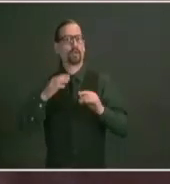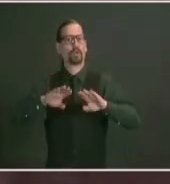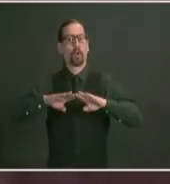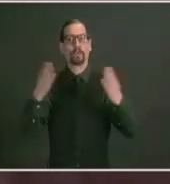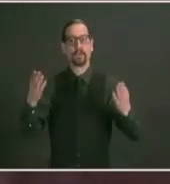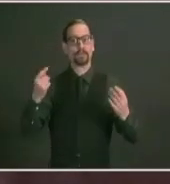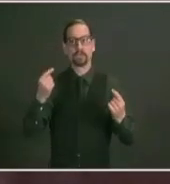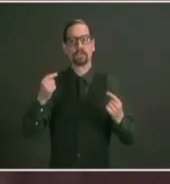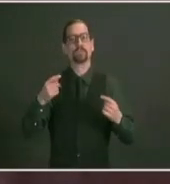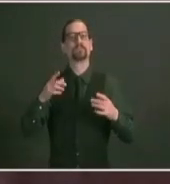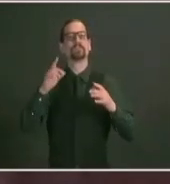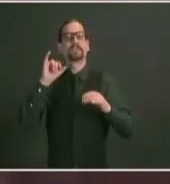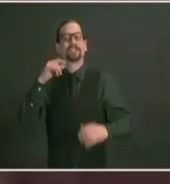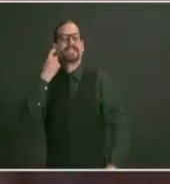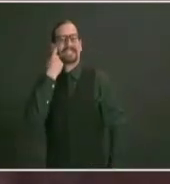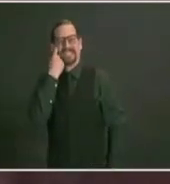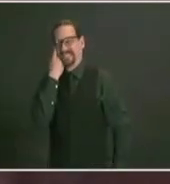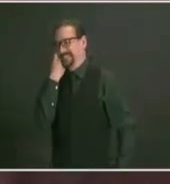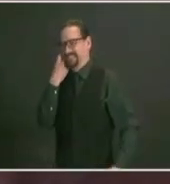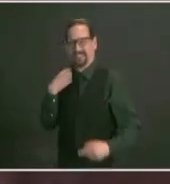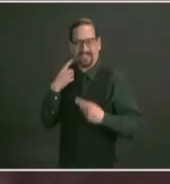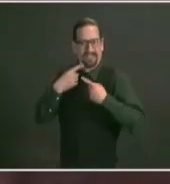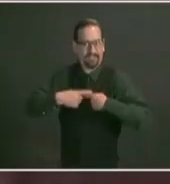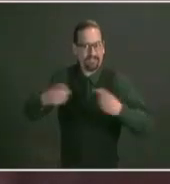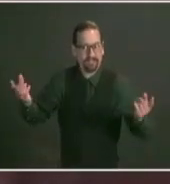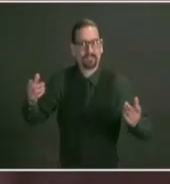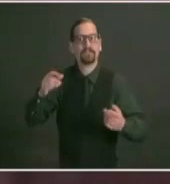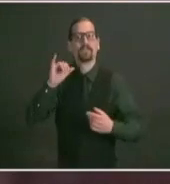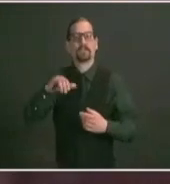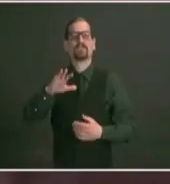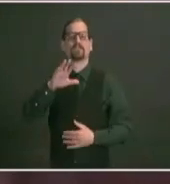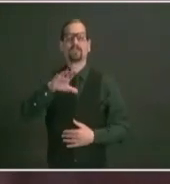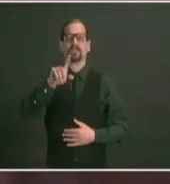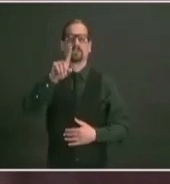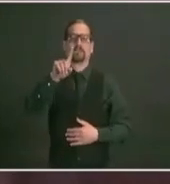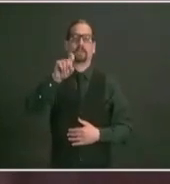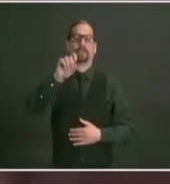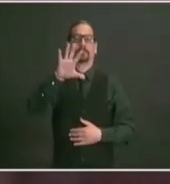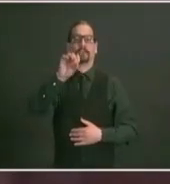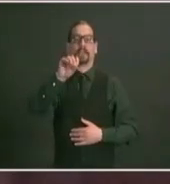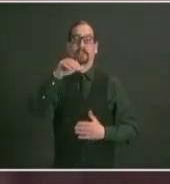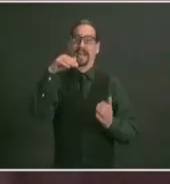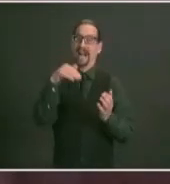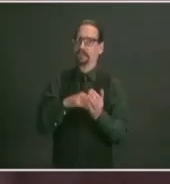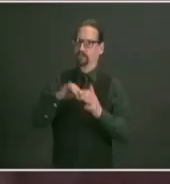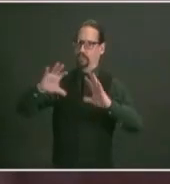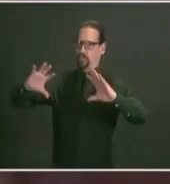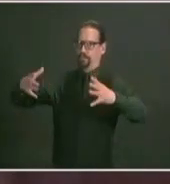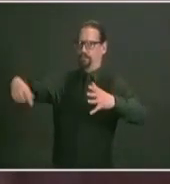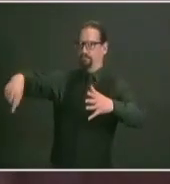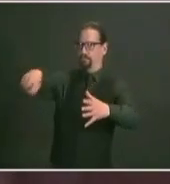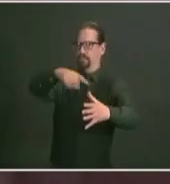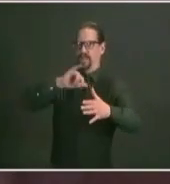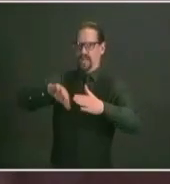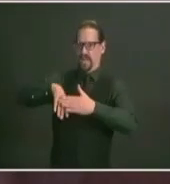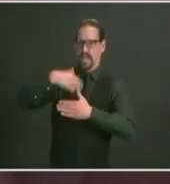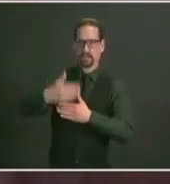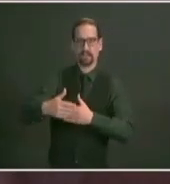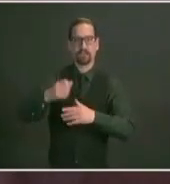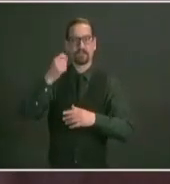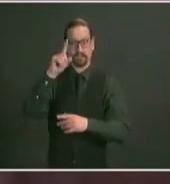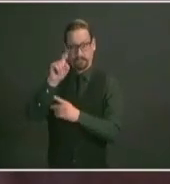islanders that were newly eligible and the demand far outpaced supply this wasn't something unexpected